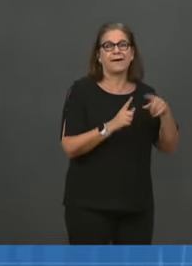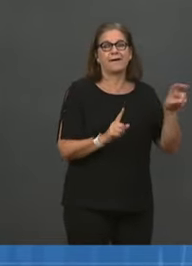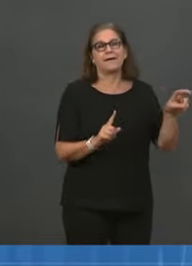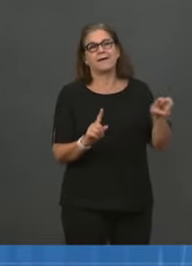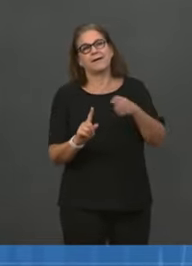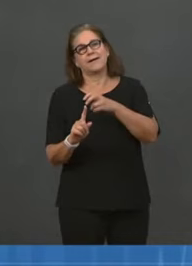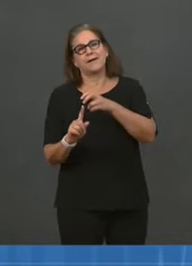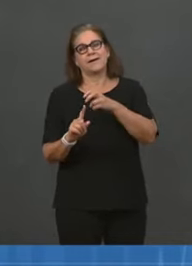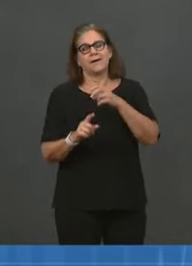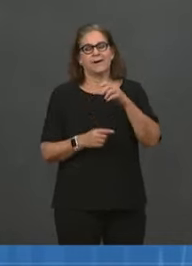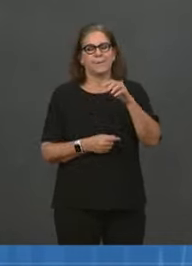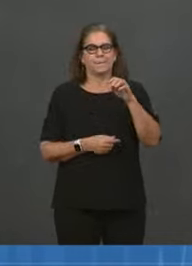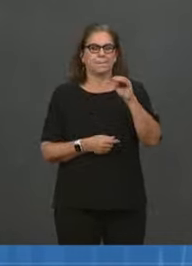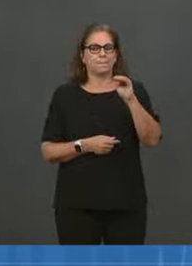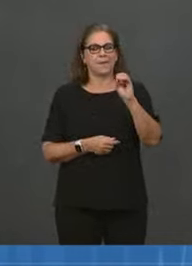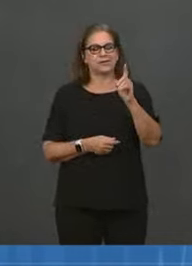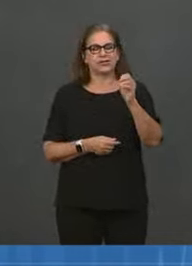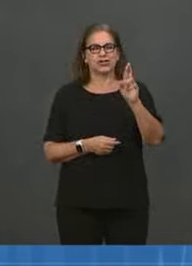Next question, please.